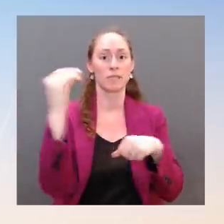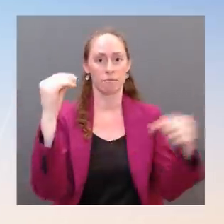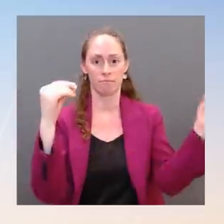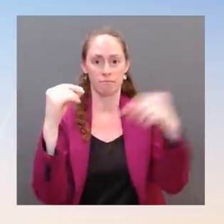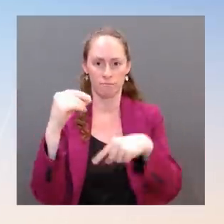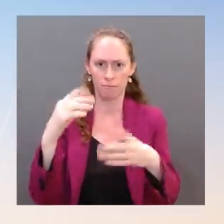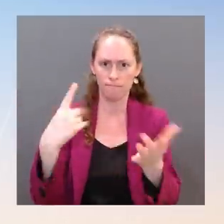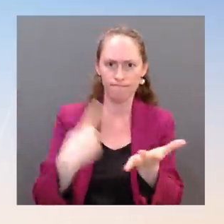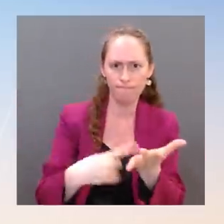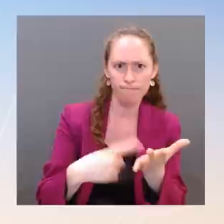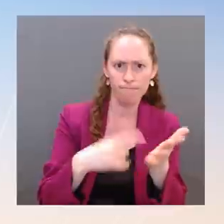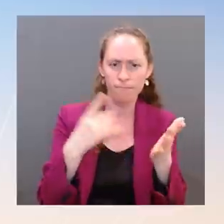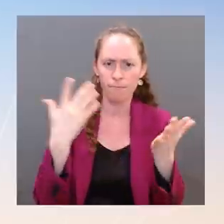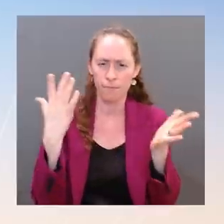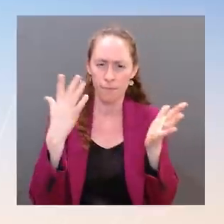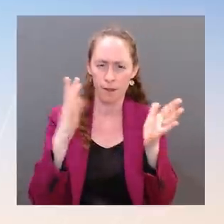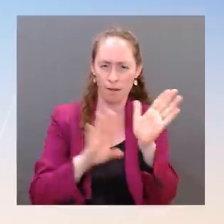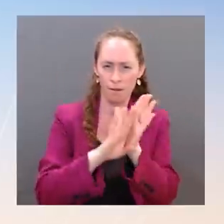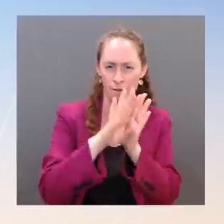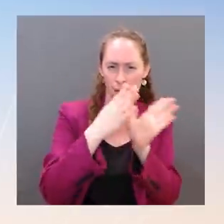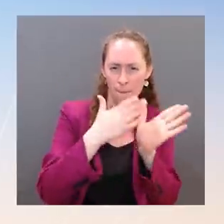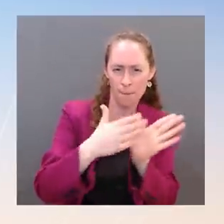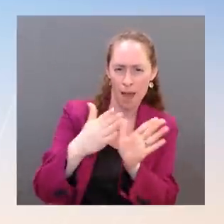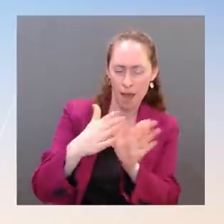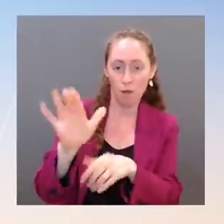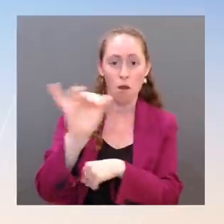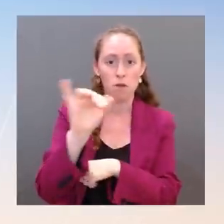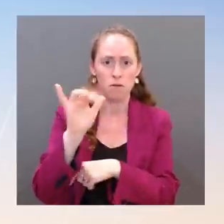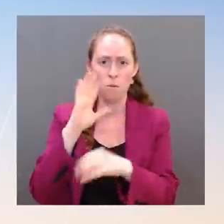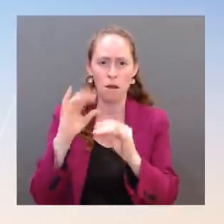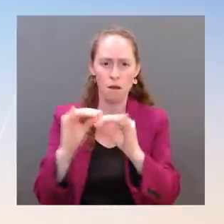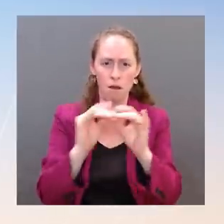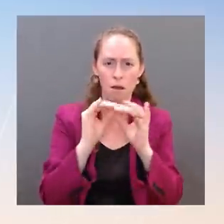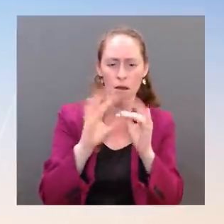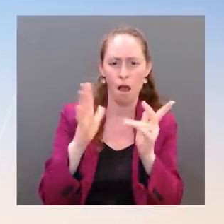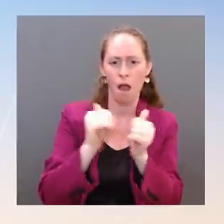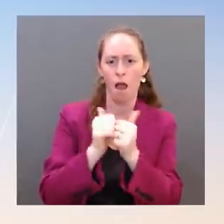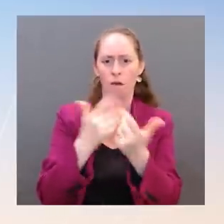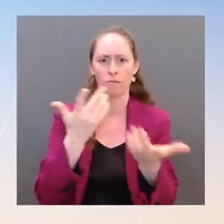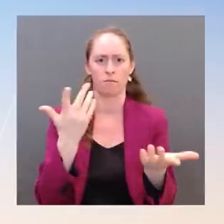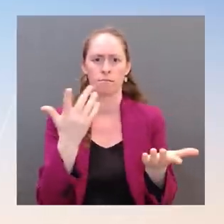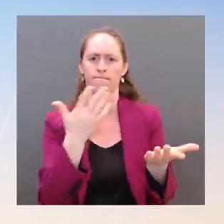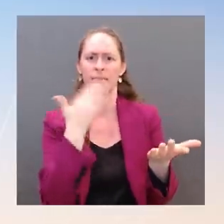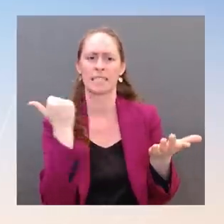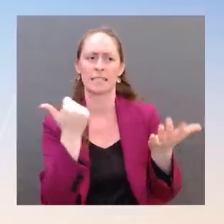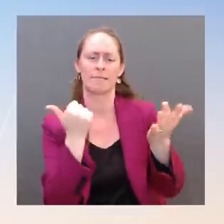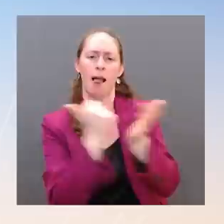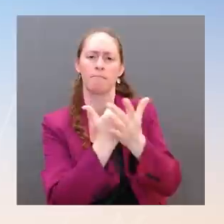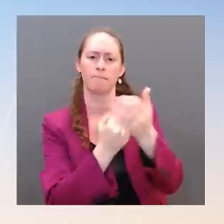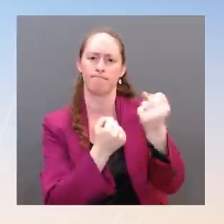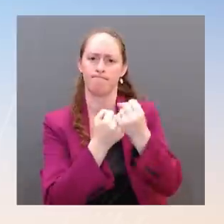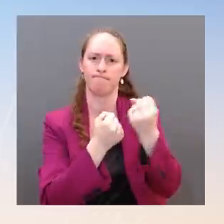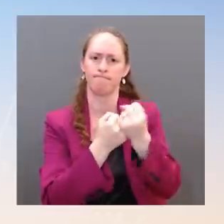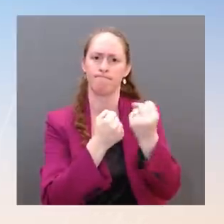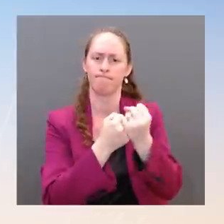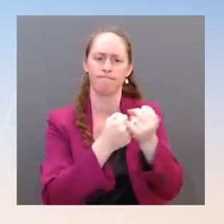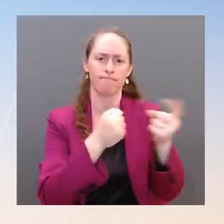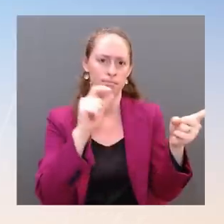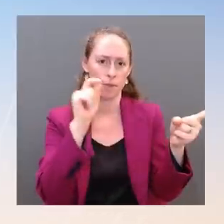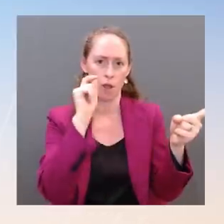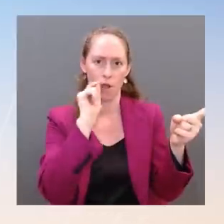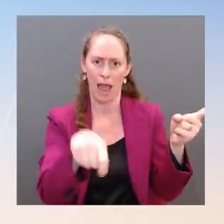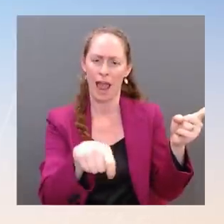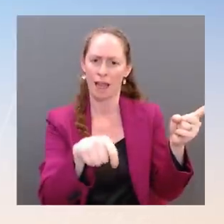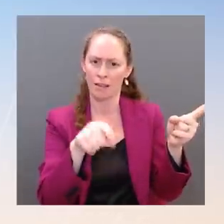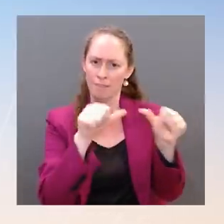to compare notes on our united efforts to support Ukraine and its defense against Russia's brutal invasion. They will also